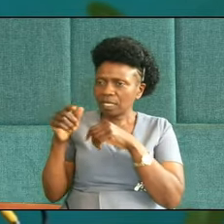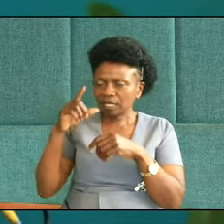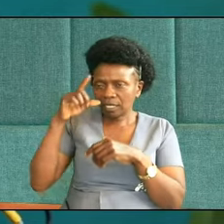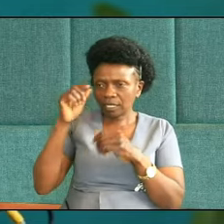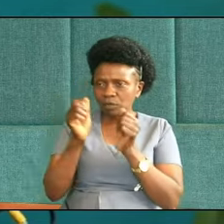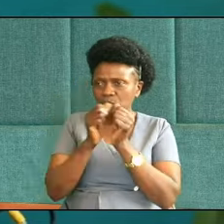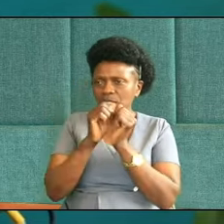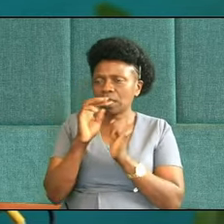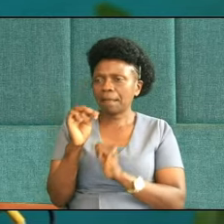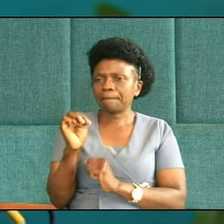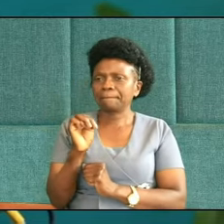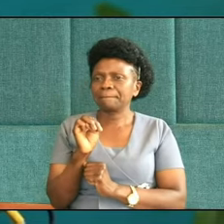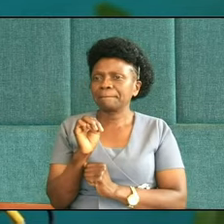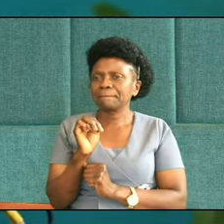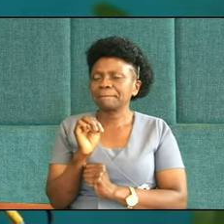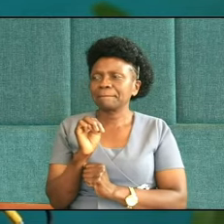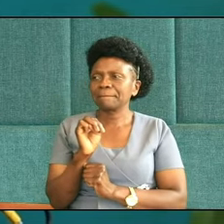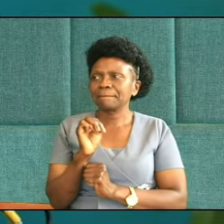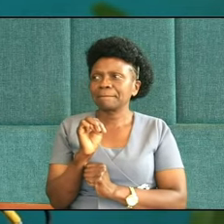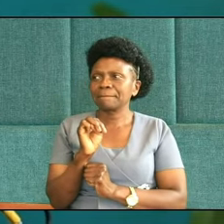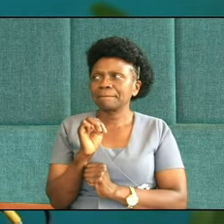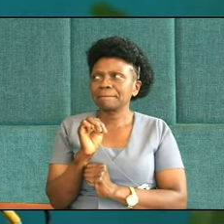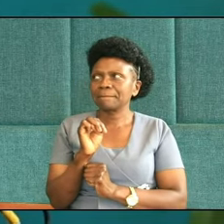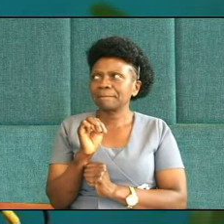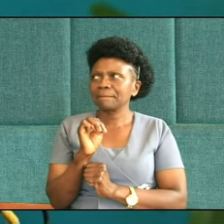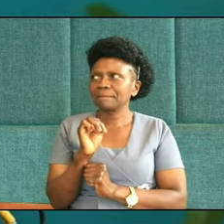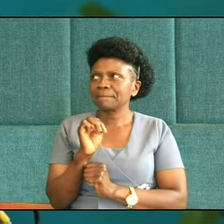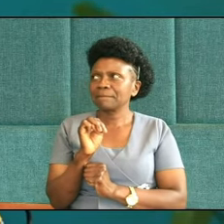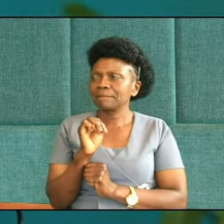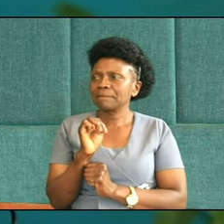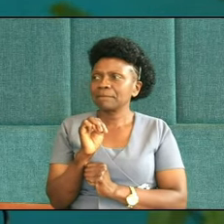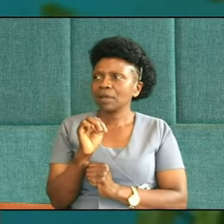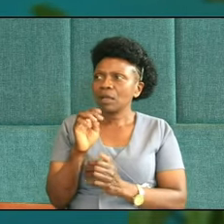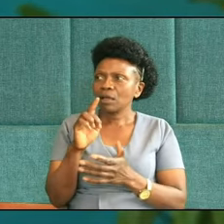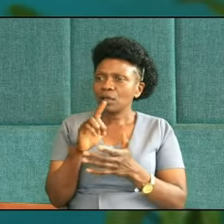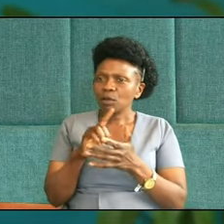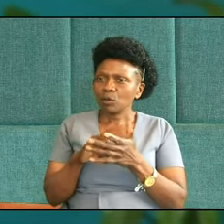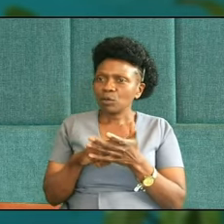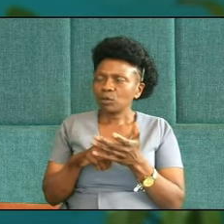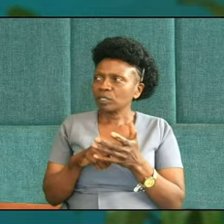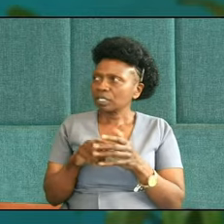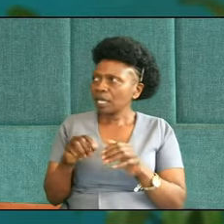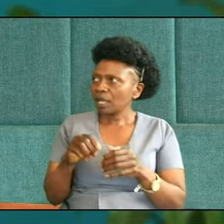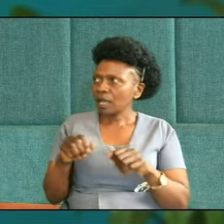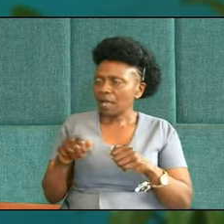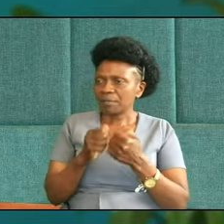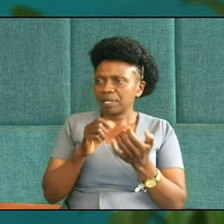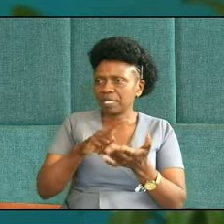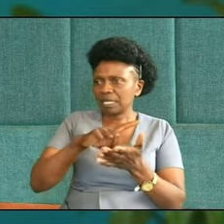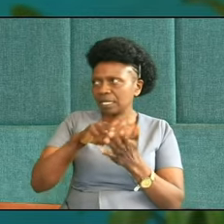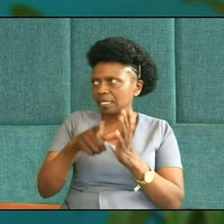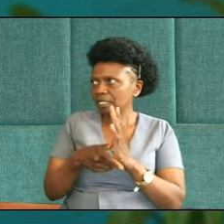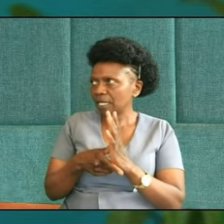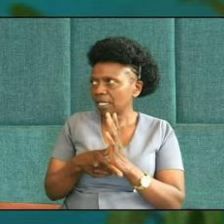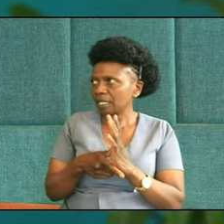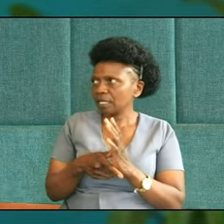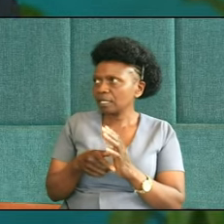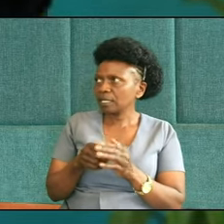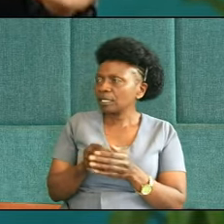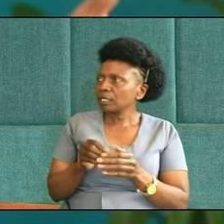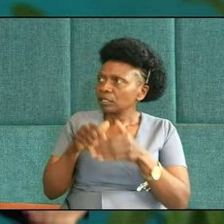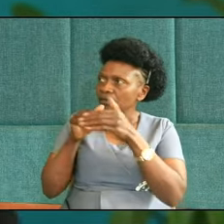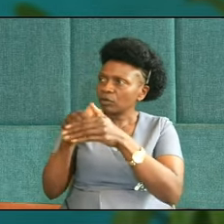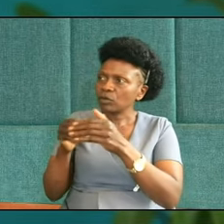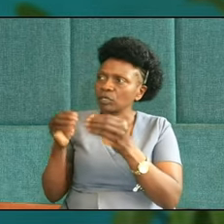his own daughter-in-law pregnant. Wow! What kind of a man was Judah? He was an immoral older man. And